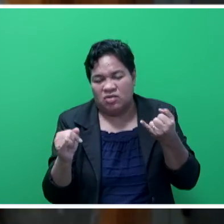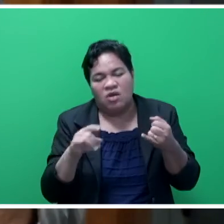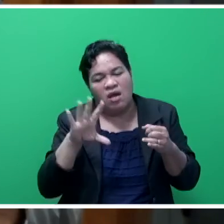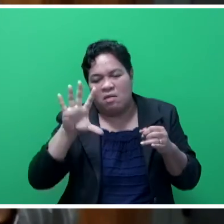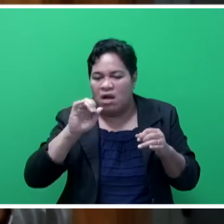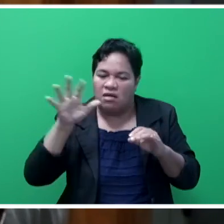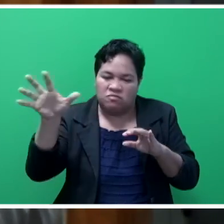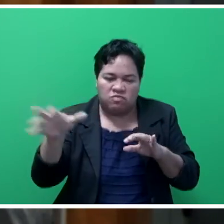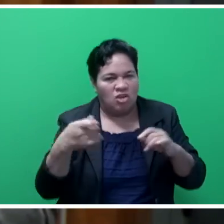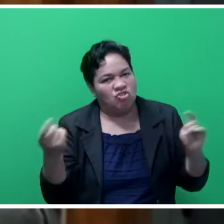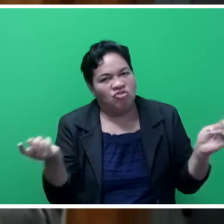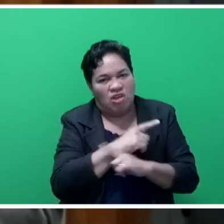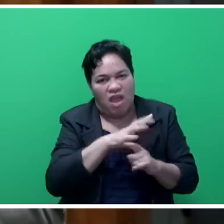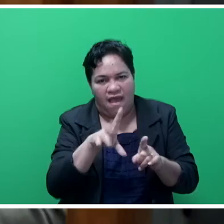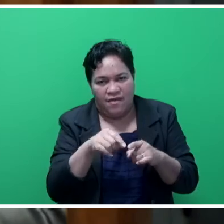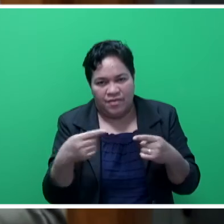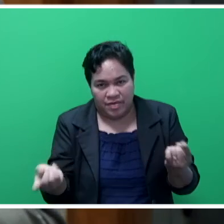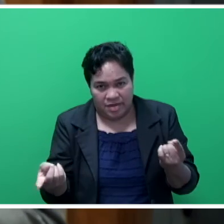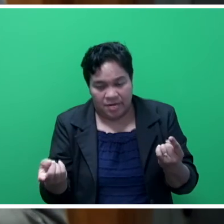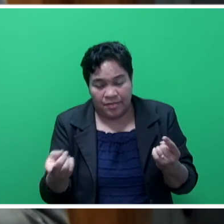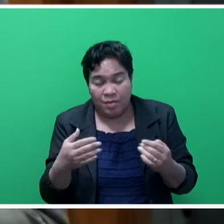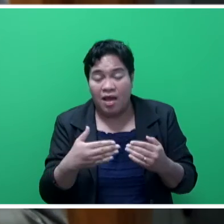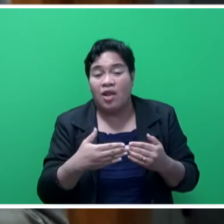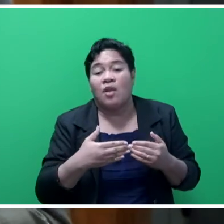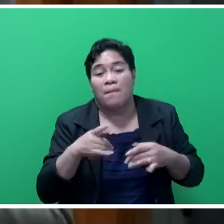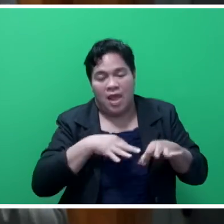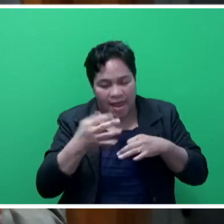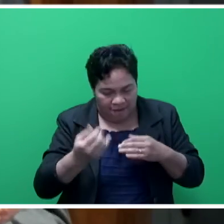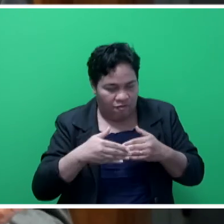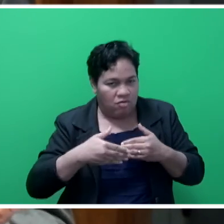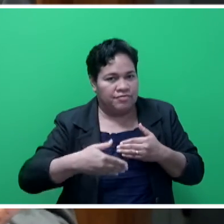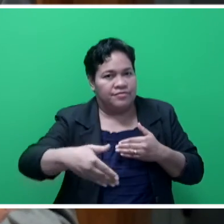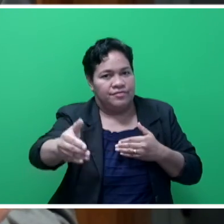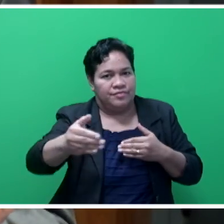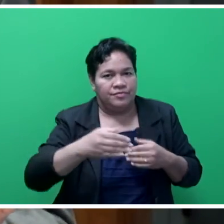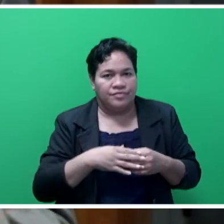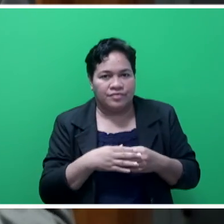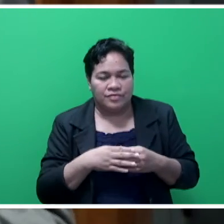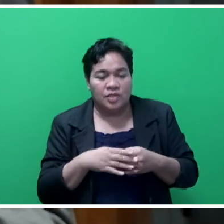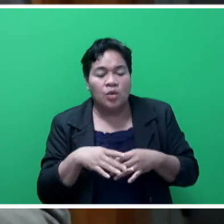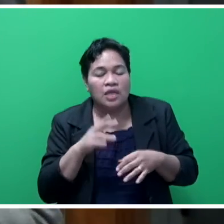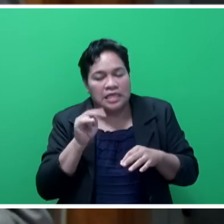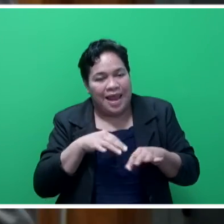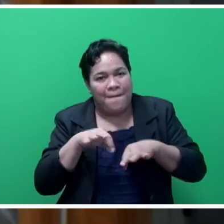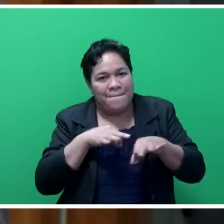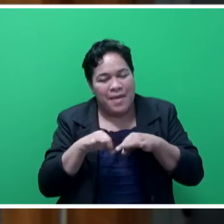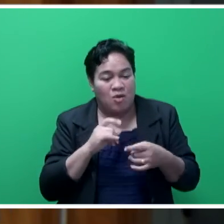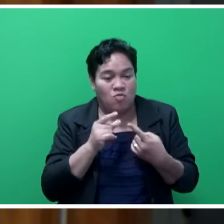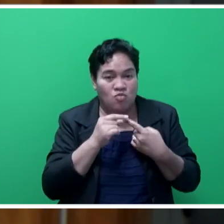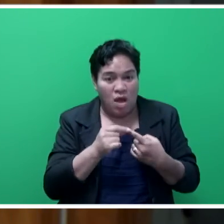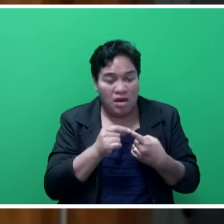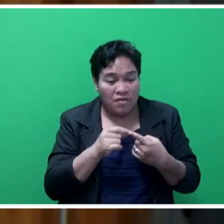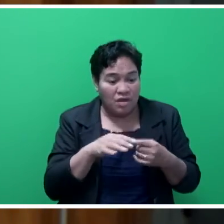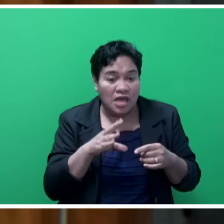rehabilitate the whole thing. Ultimately, over the long term, we need to have a number of plans. One, for the sealed roads,